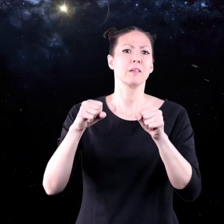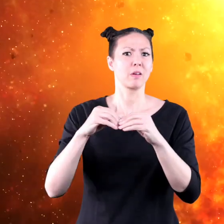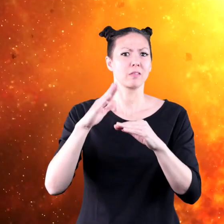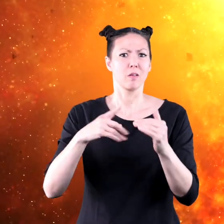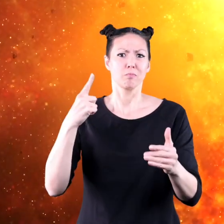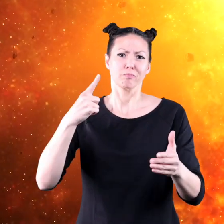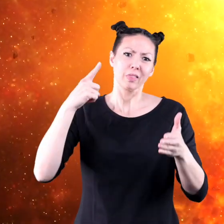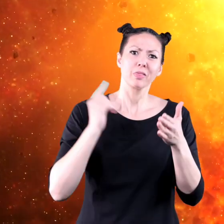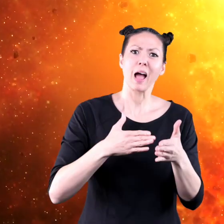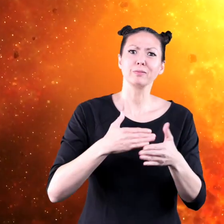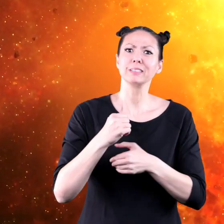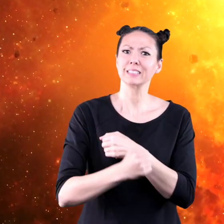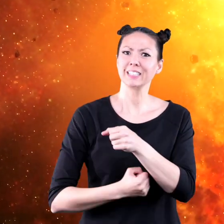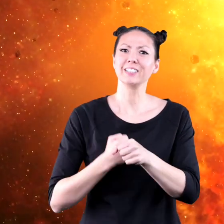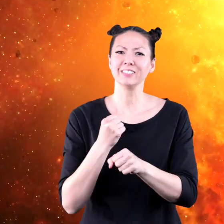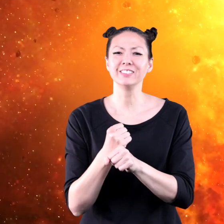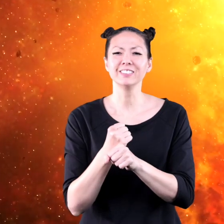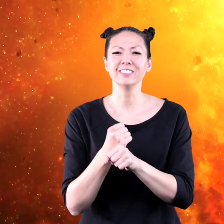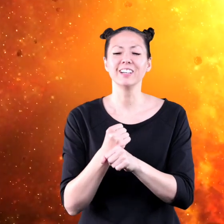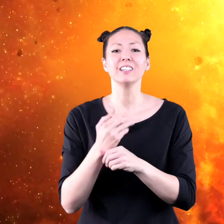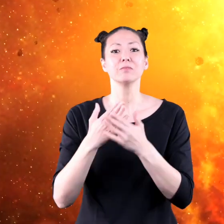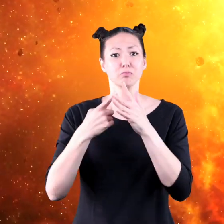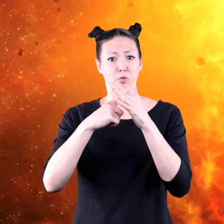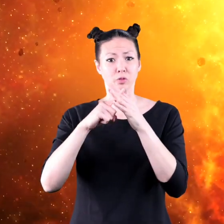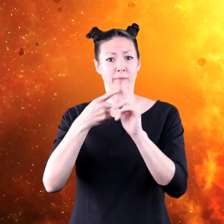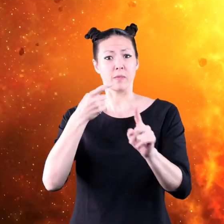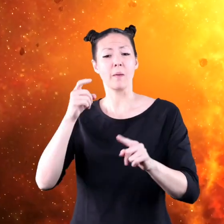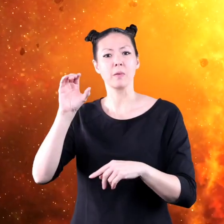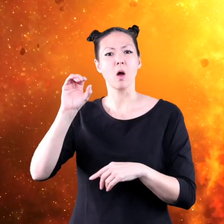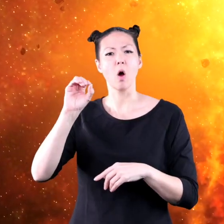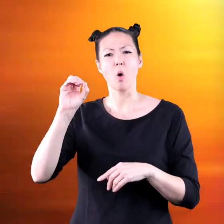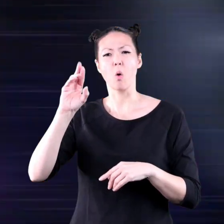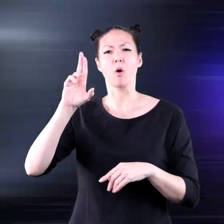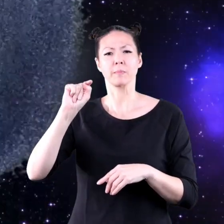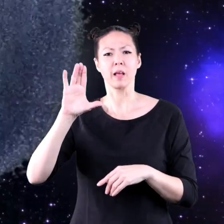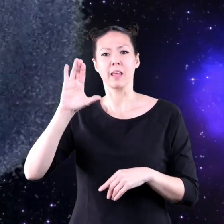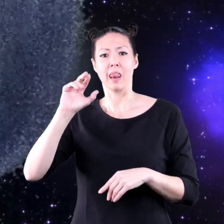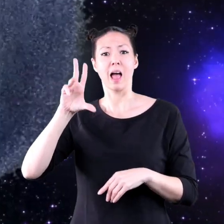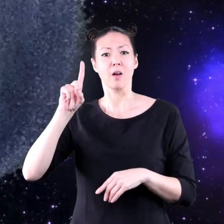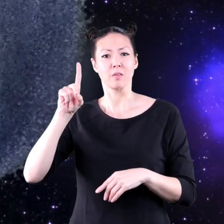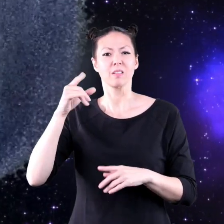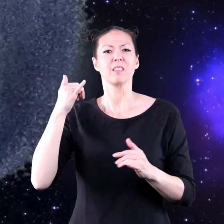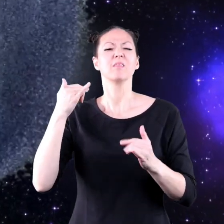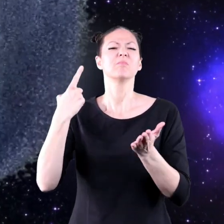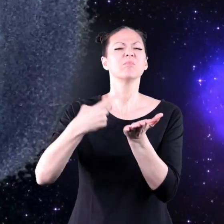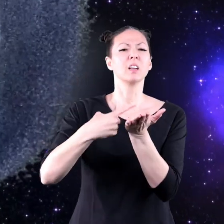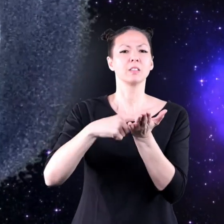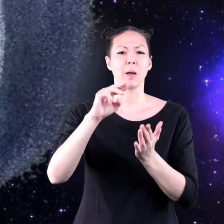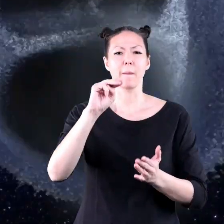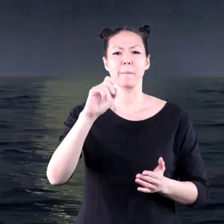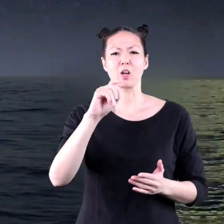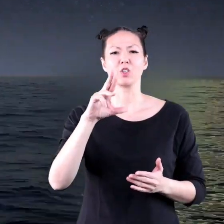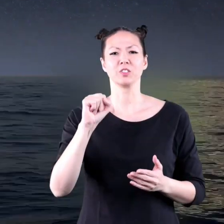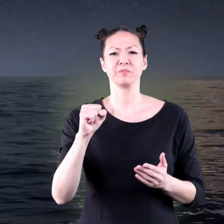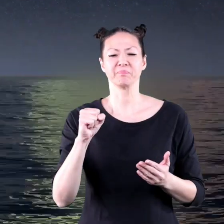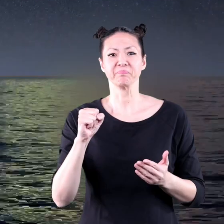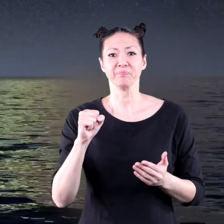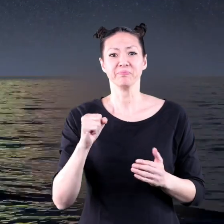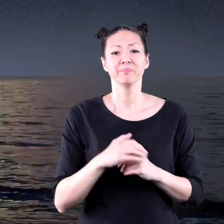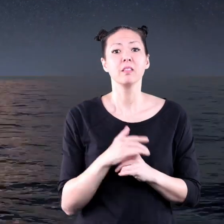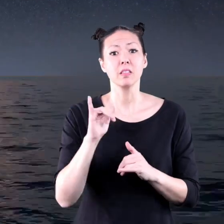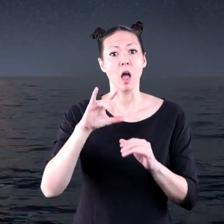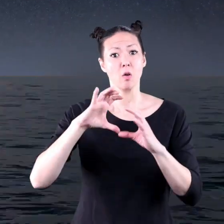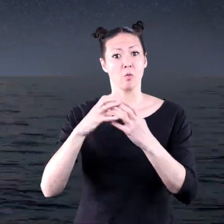Some take more than a thousand years. These originate from the Oort cloud. Now, let's discuss